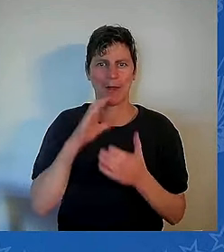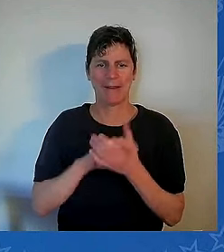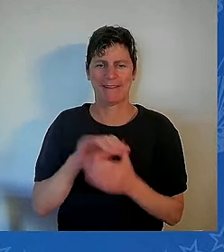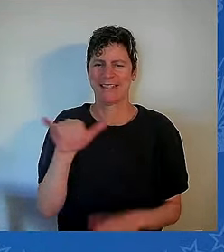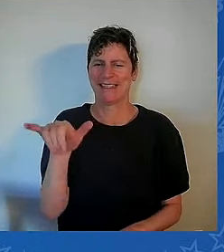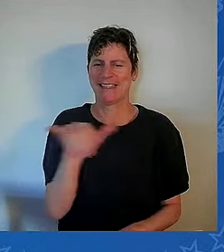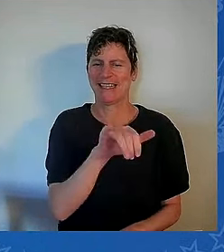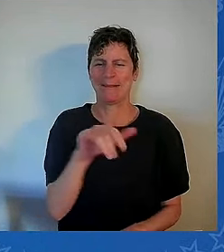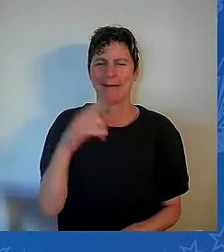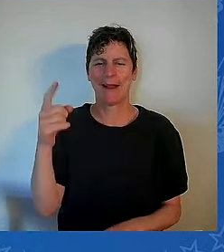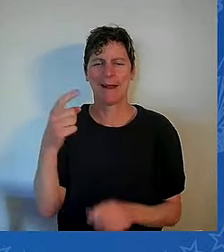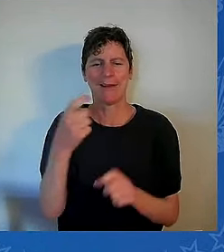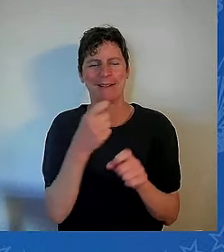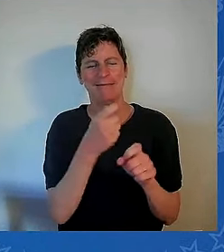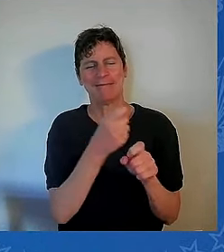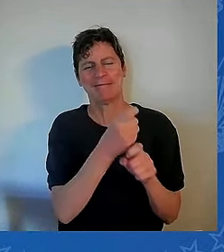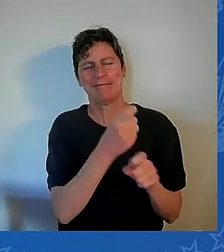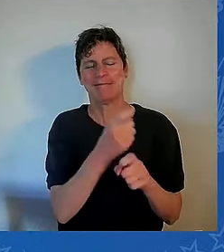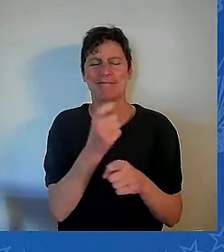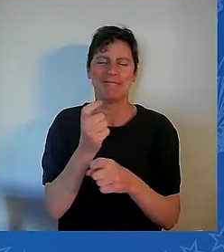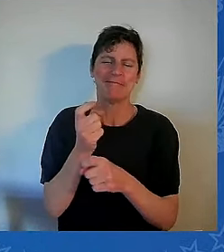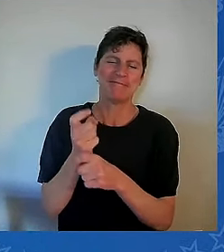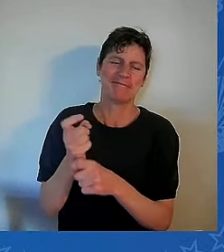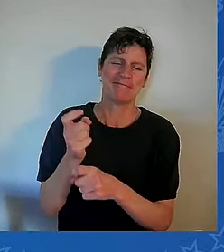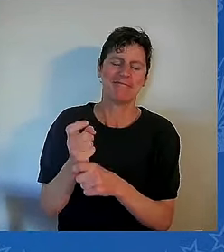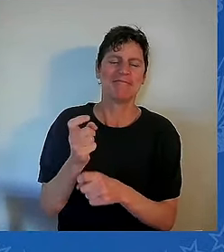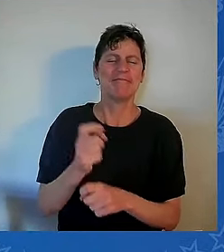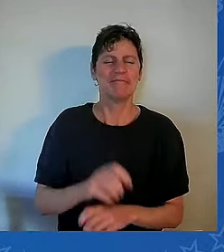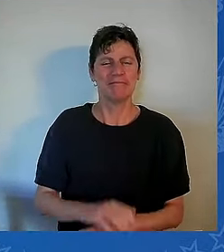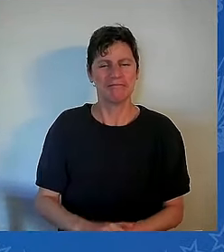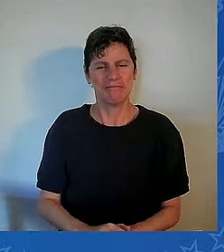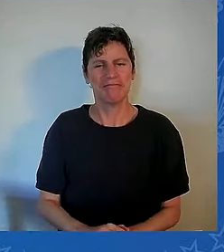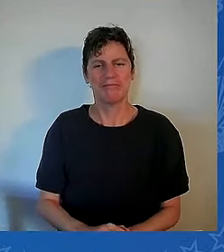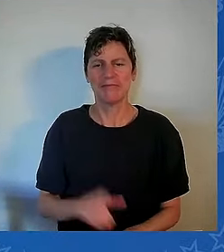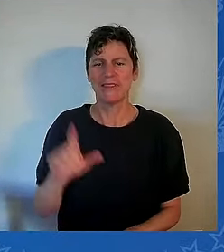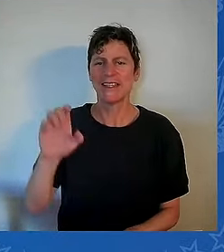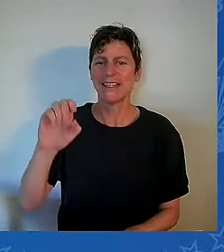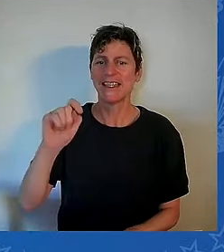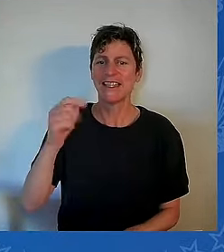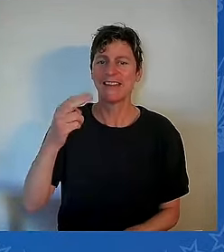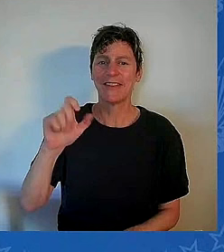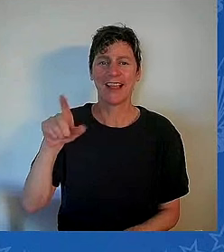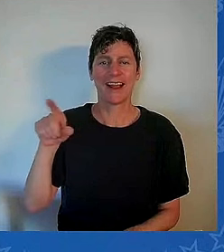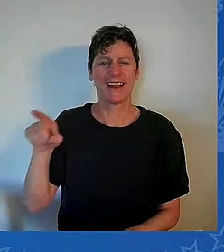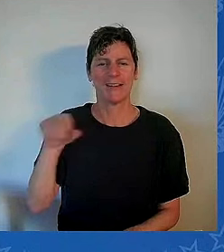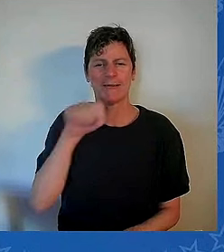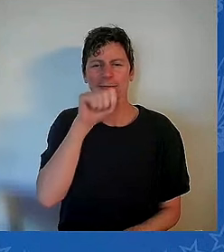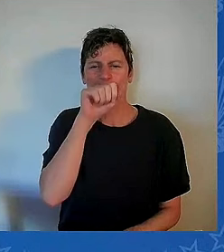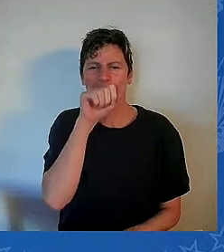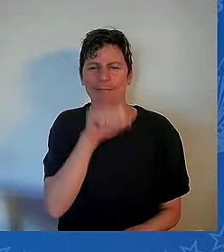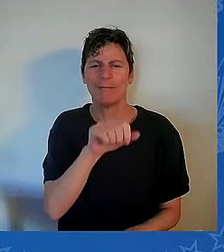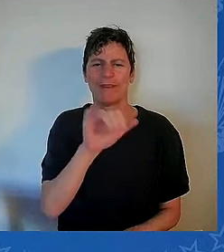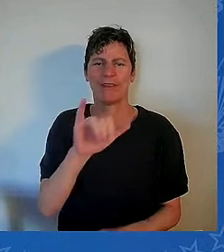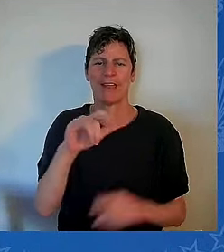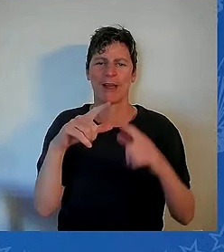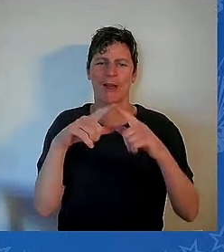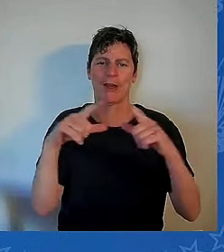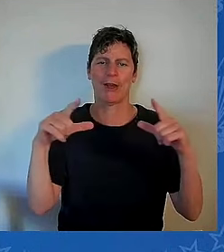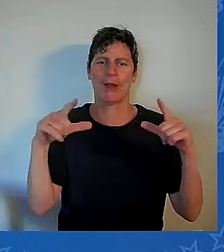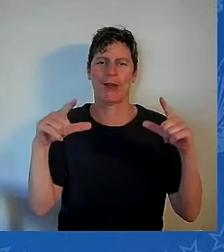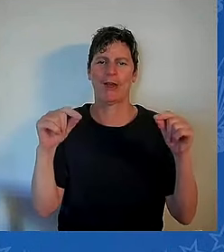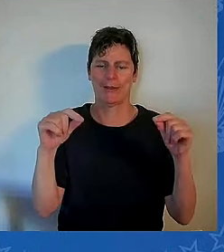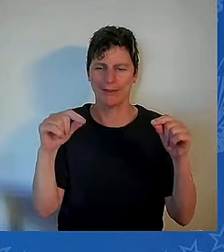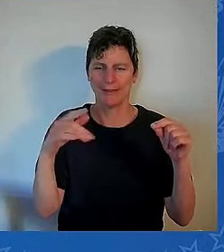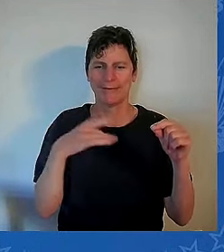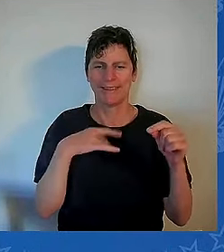Jill loved Ethel's card that year, which said, I'm not sure the hundreds of others who receive